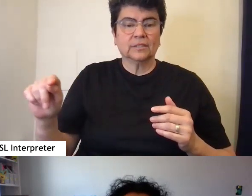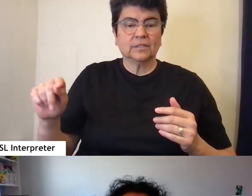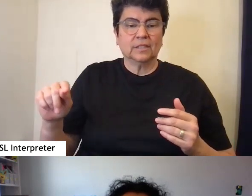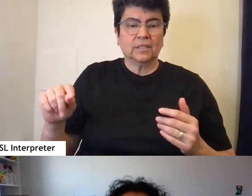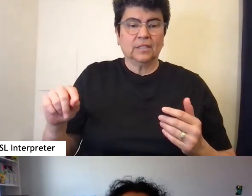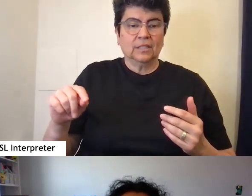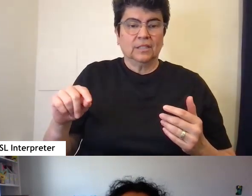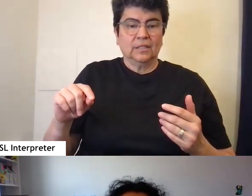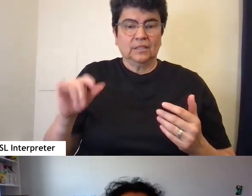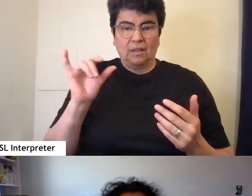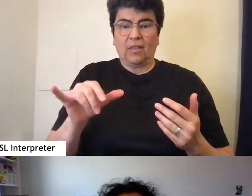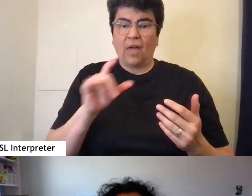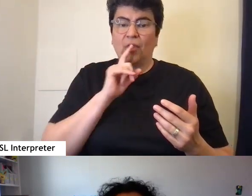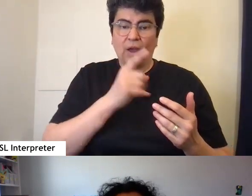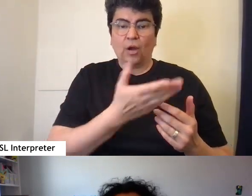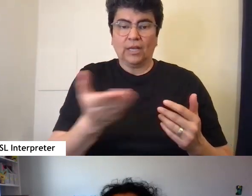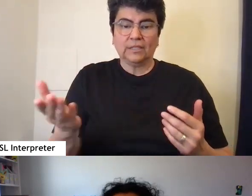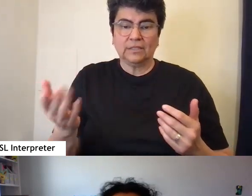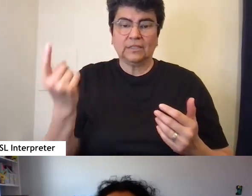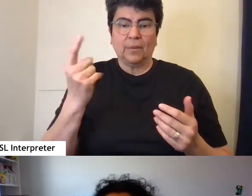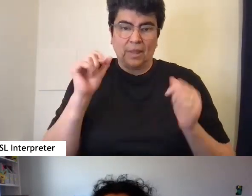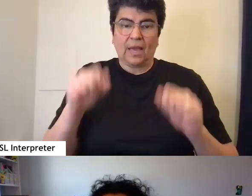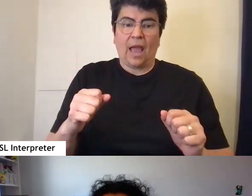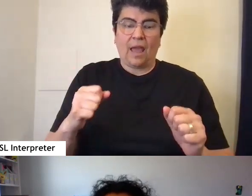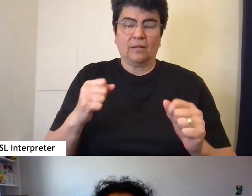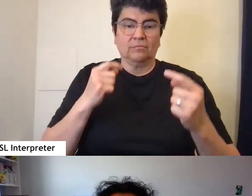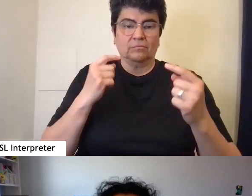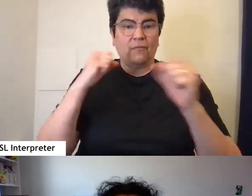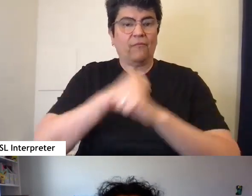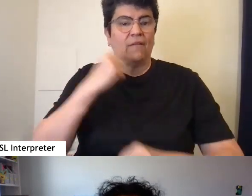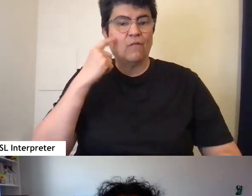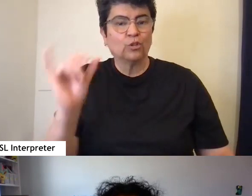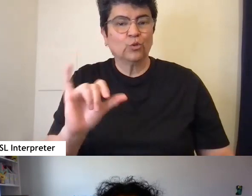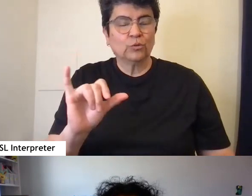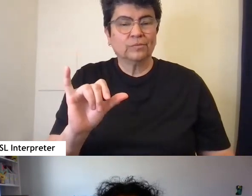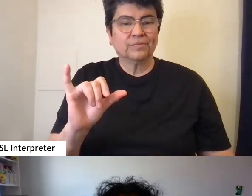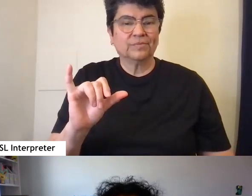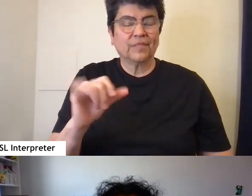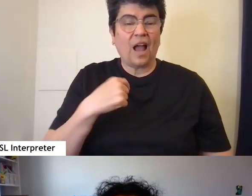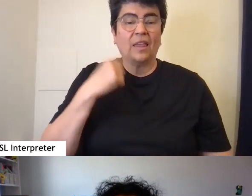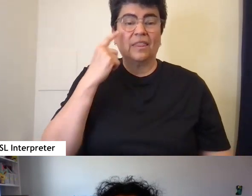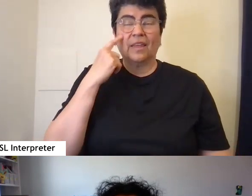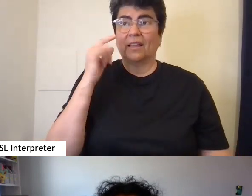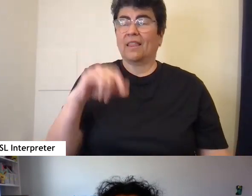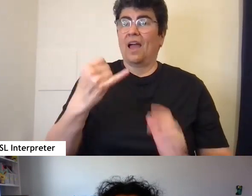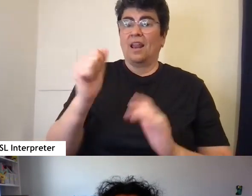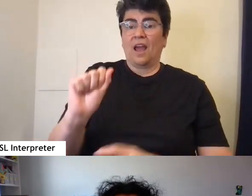That there is something that they can fight for, too. I think that art is,